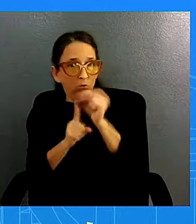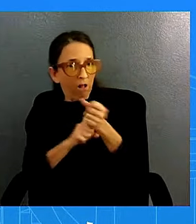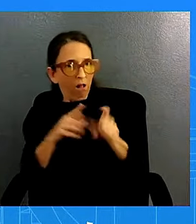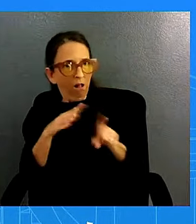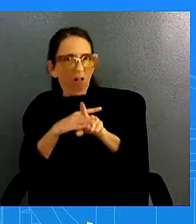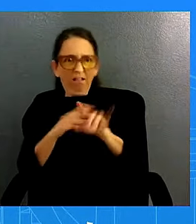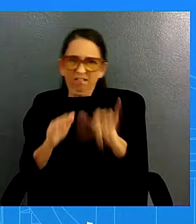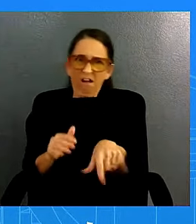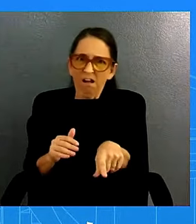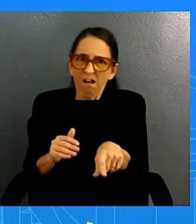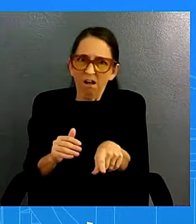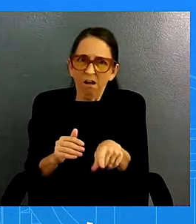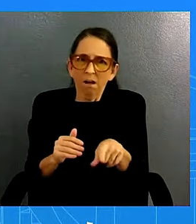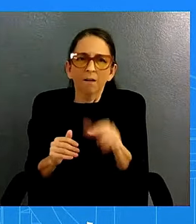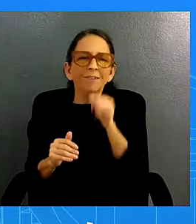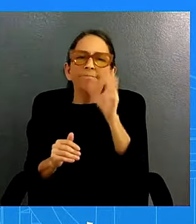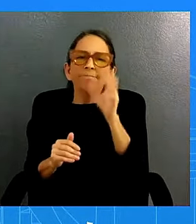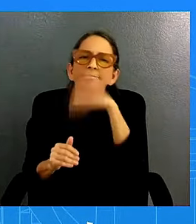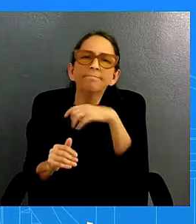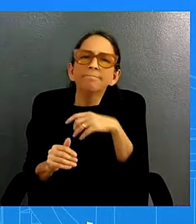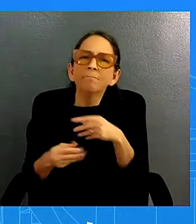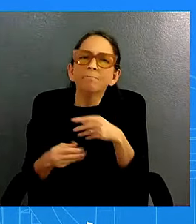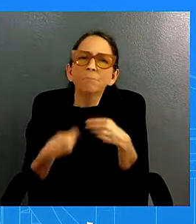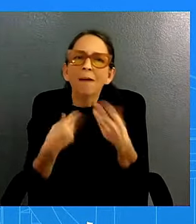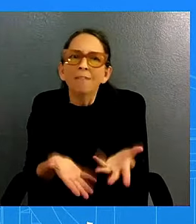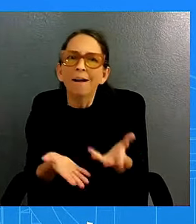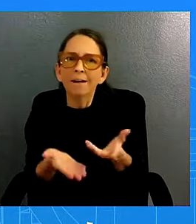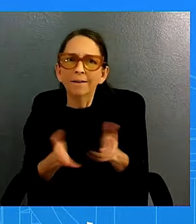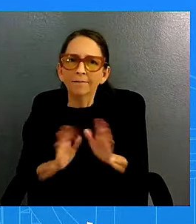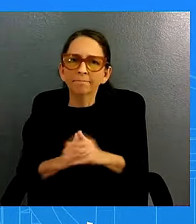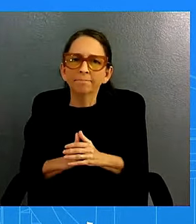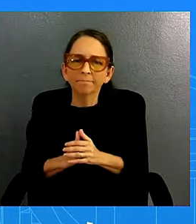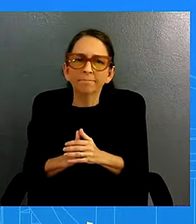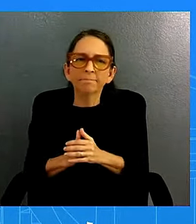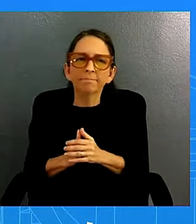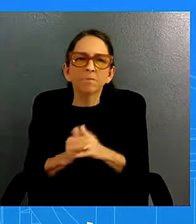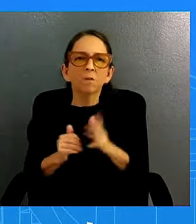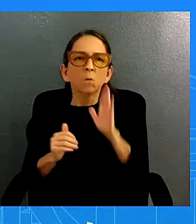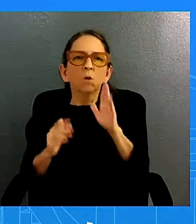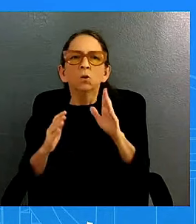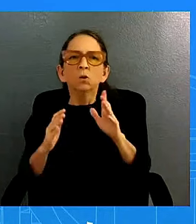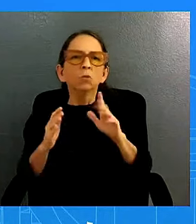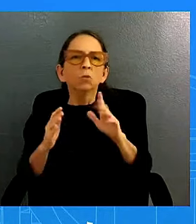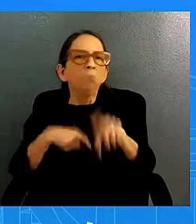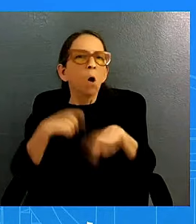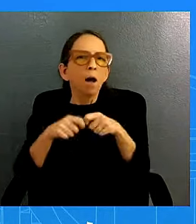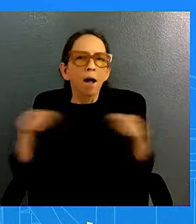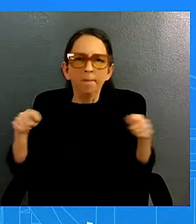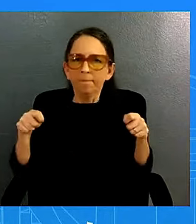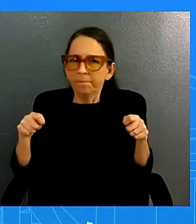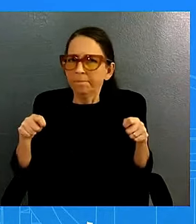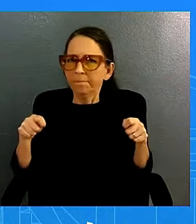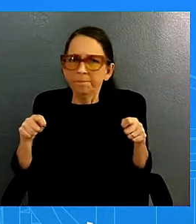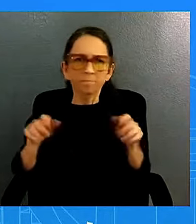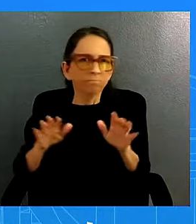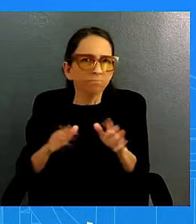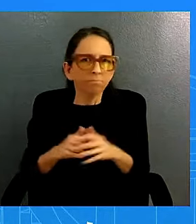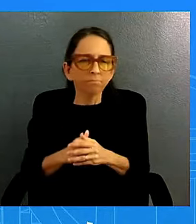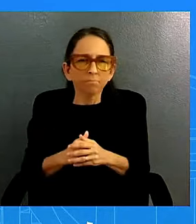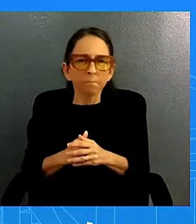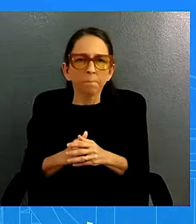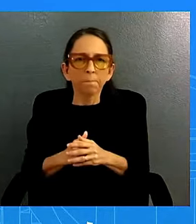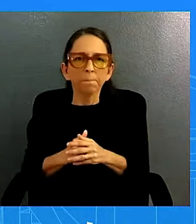environment all right we're going to start wrapping it up go ahead kate uh green on the subject of arms sales to israel um